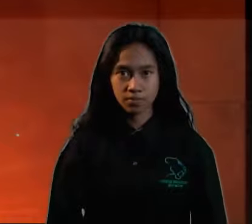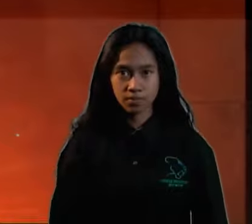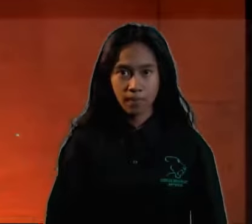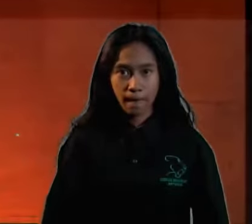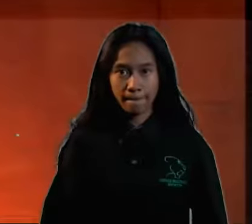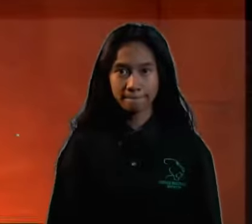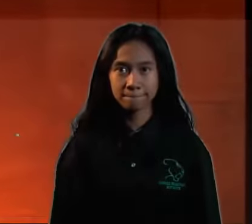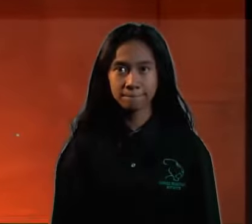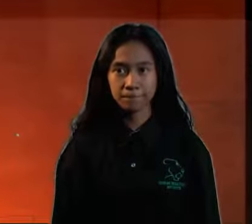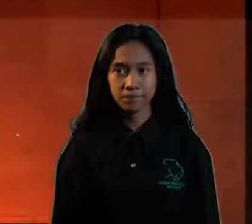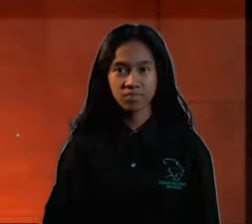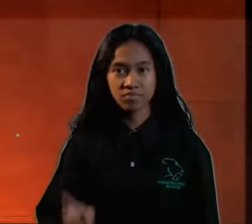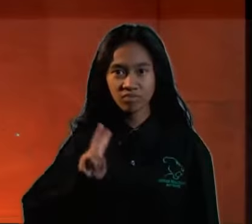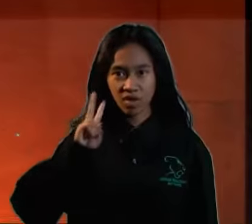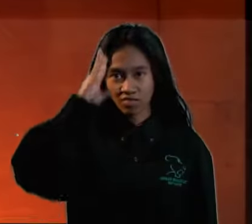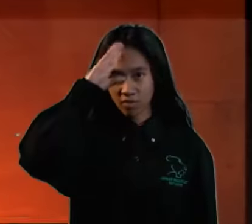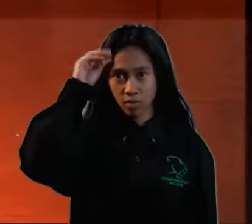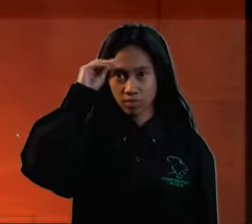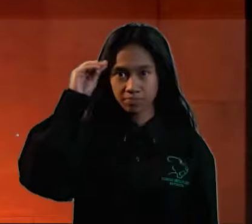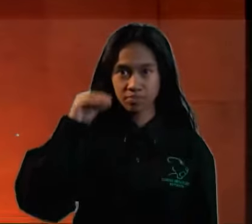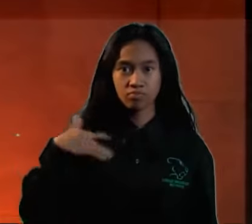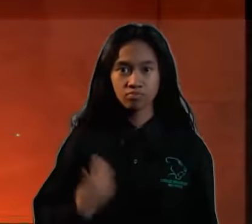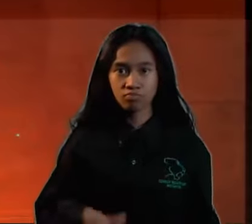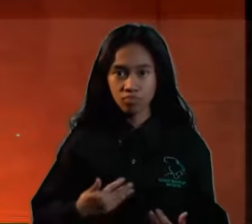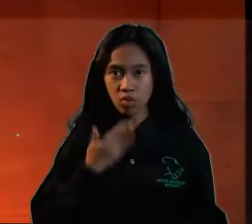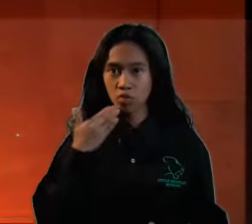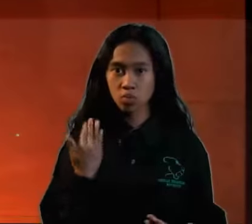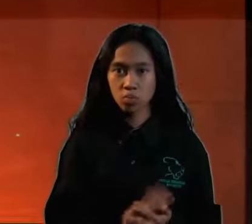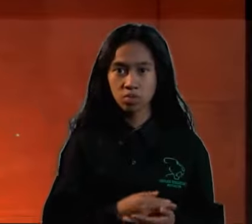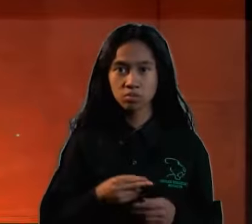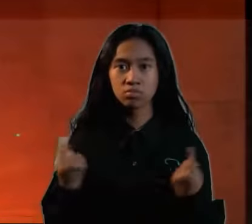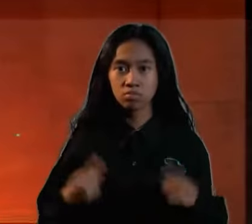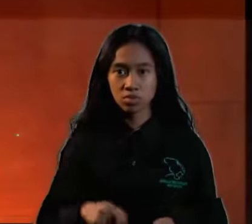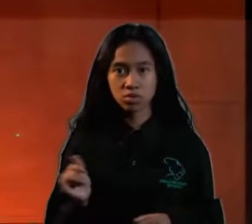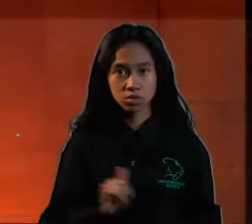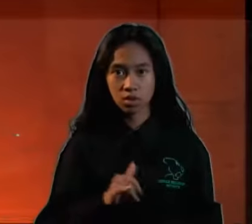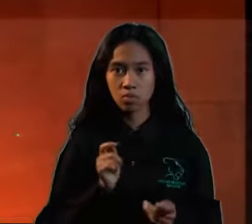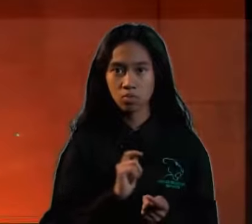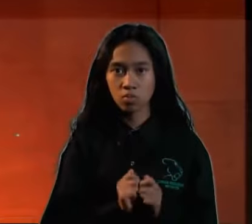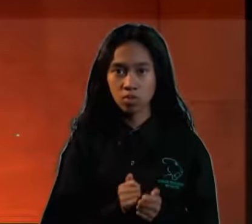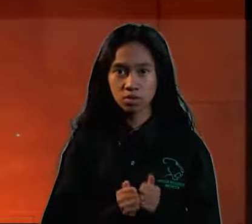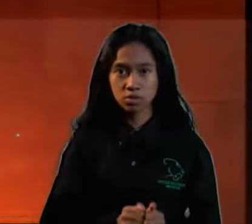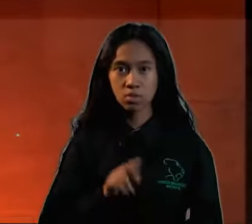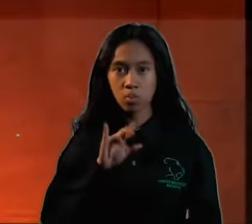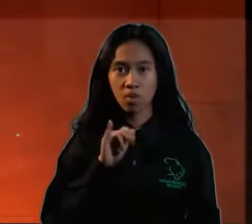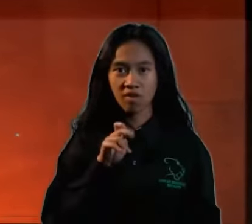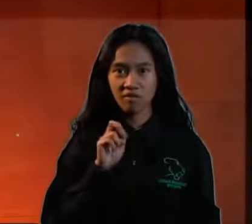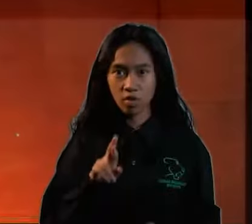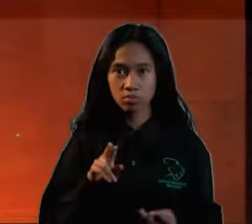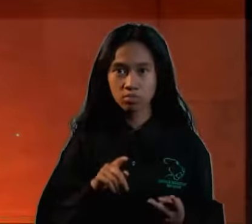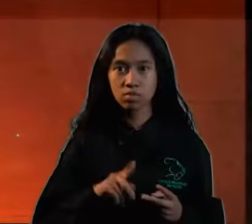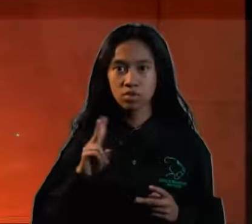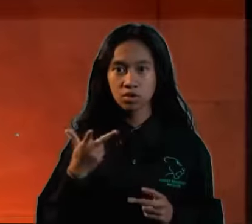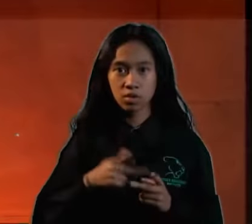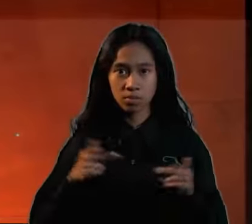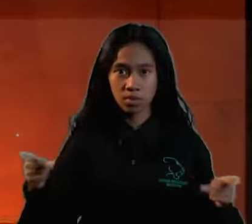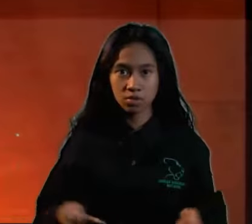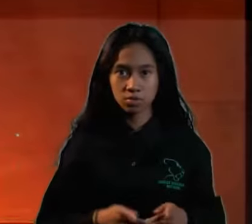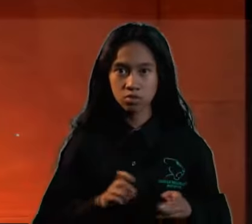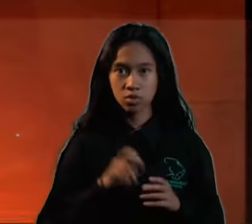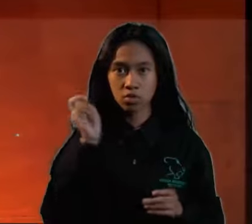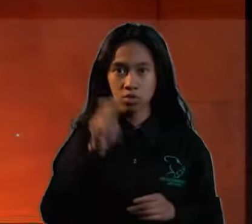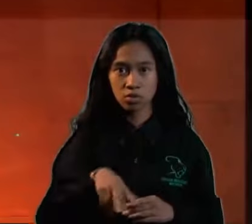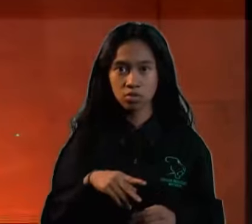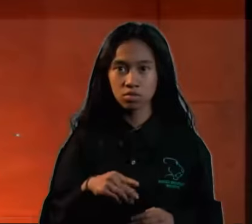The Varsity boys turned in much the same results in their races. River Moore took third in long jump and sixth place in triple